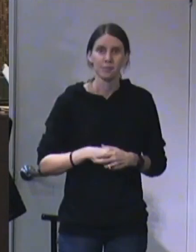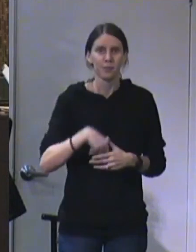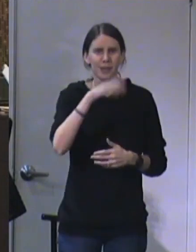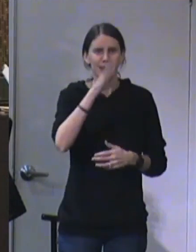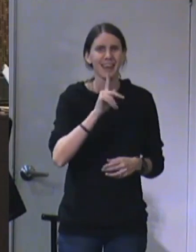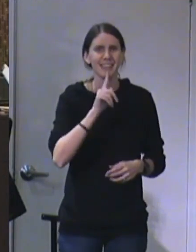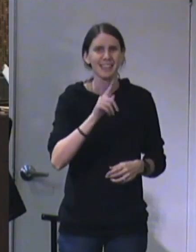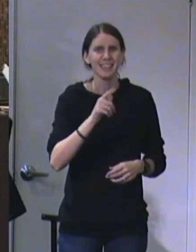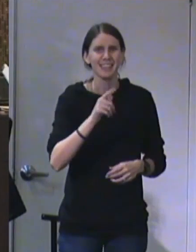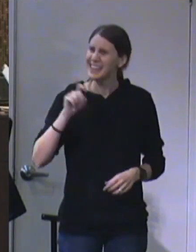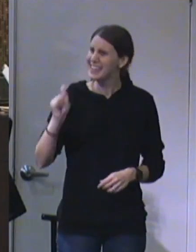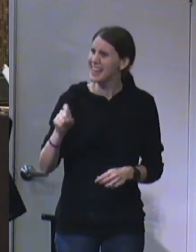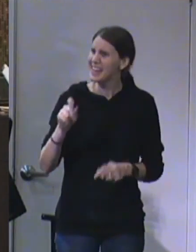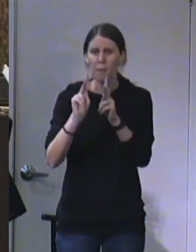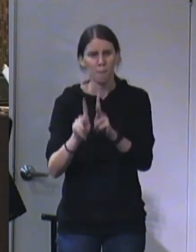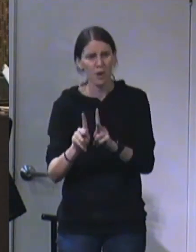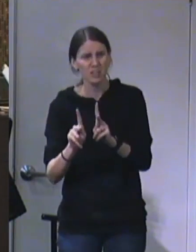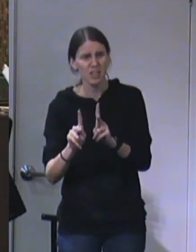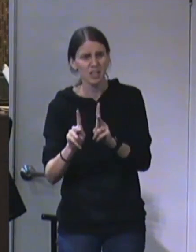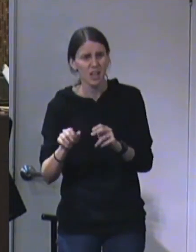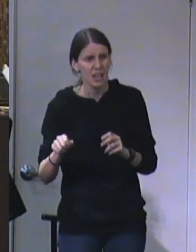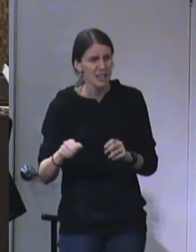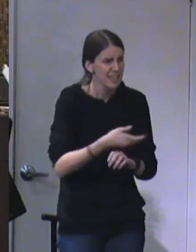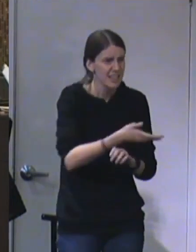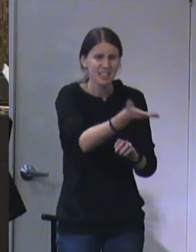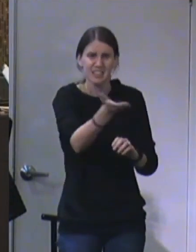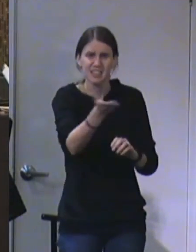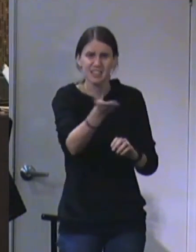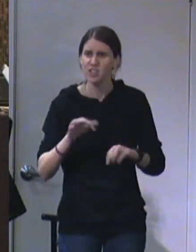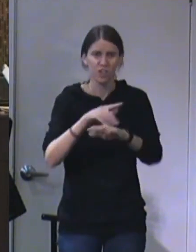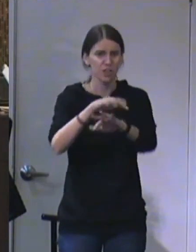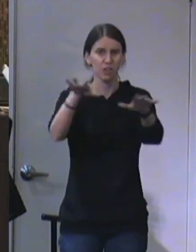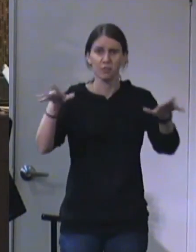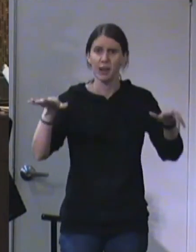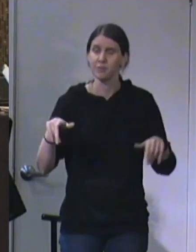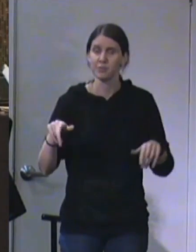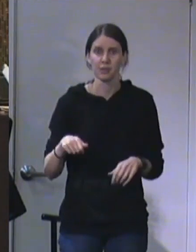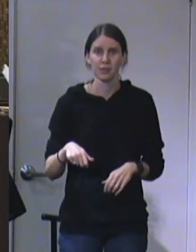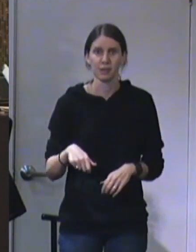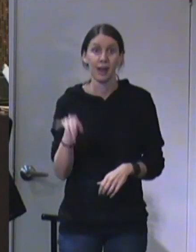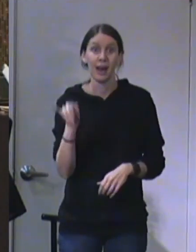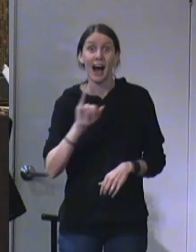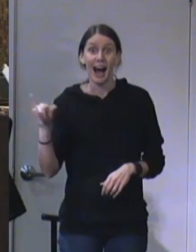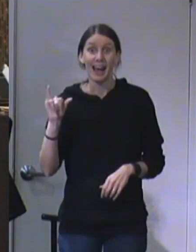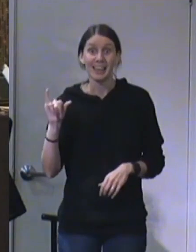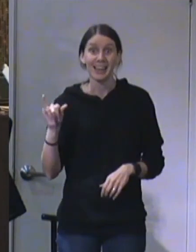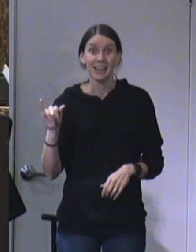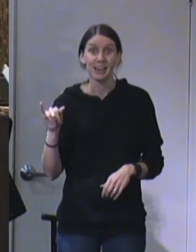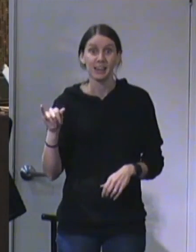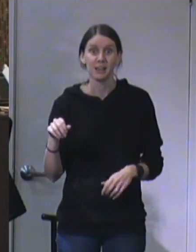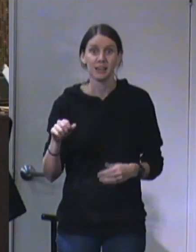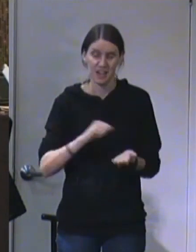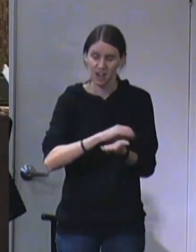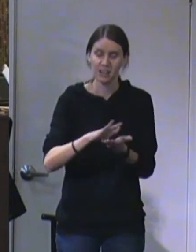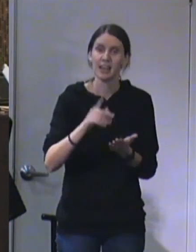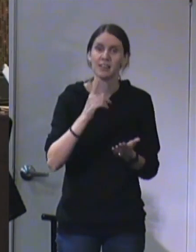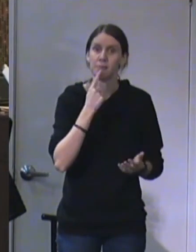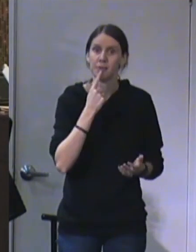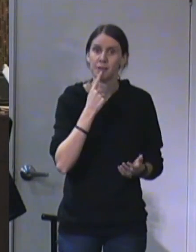When God says, I need to send somebody back to my people, Isaiah, even having had his lips cleansed,